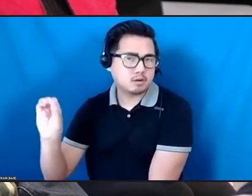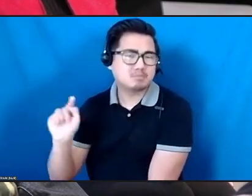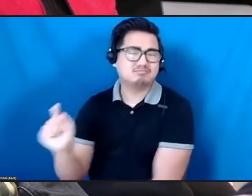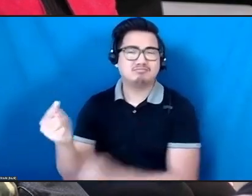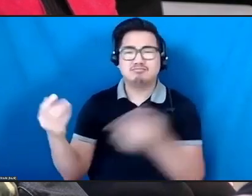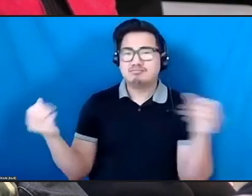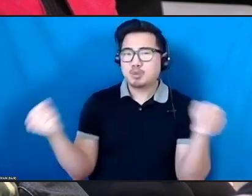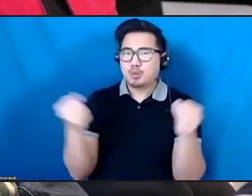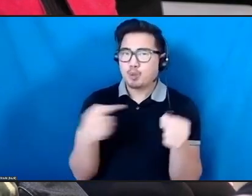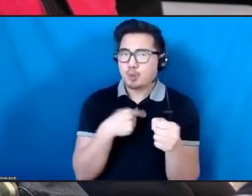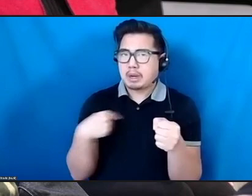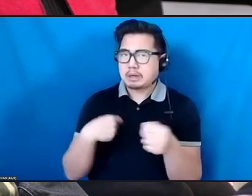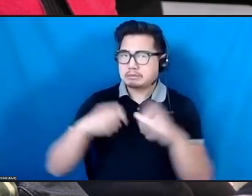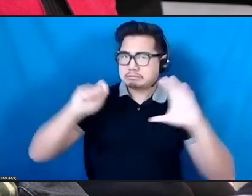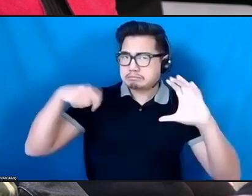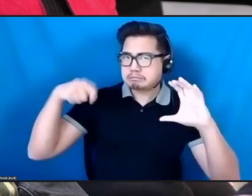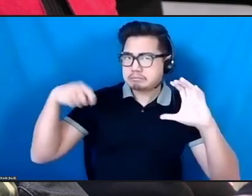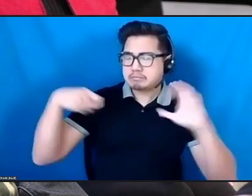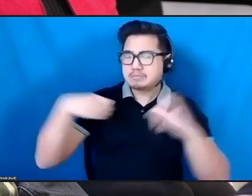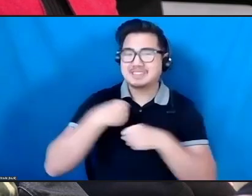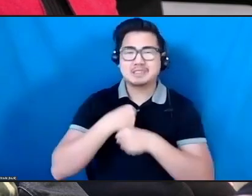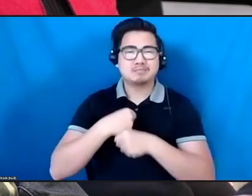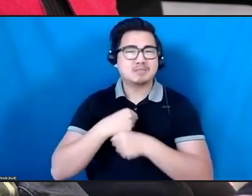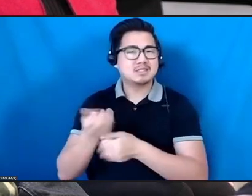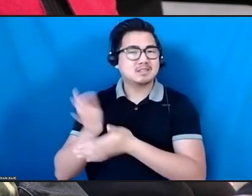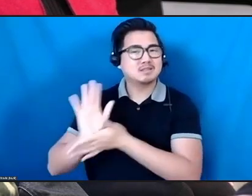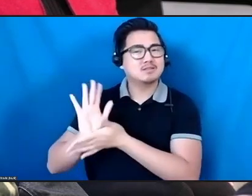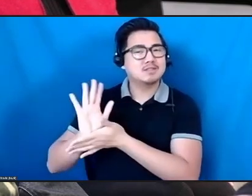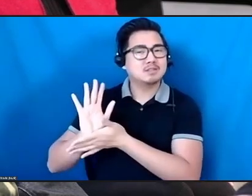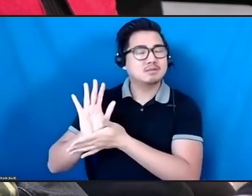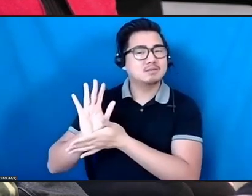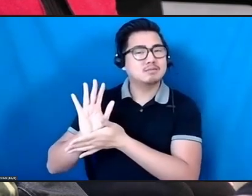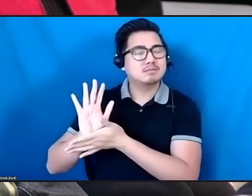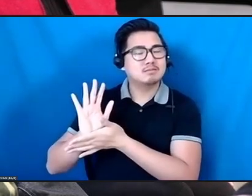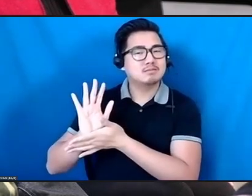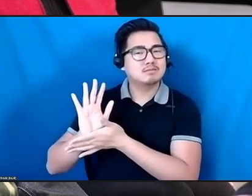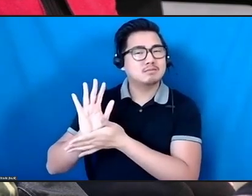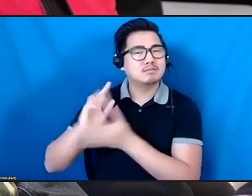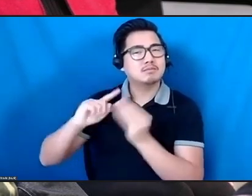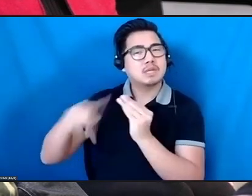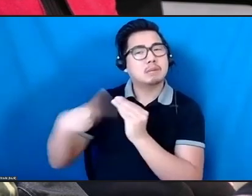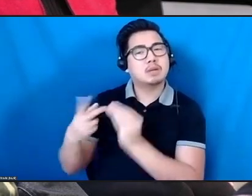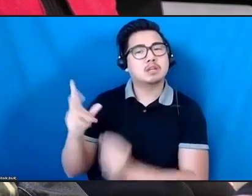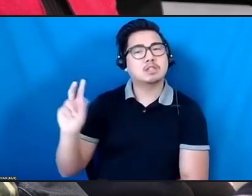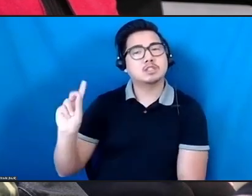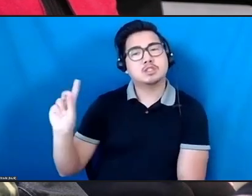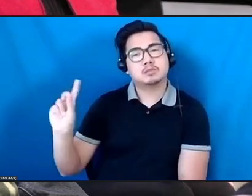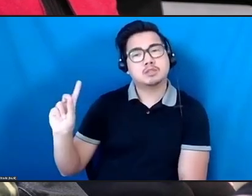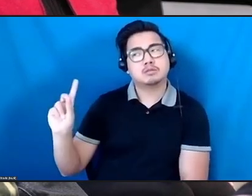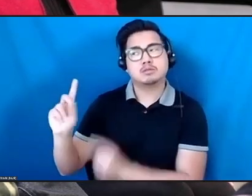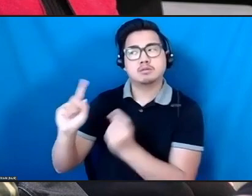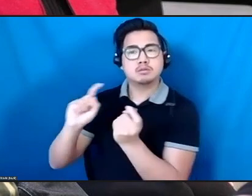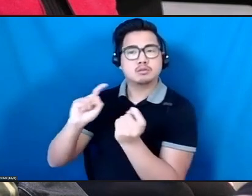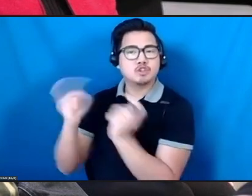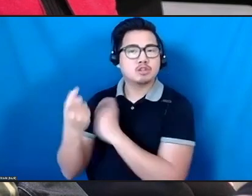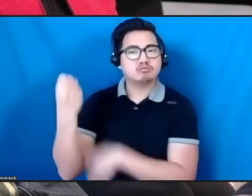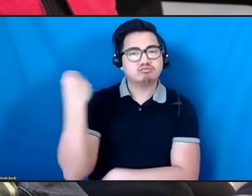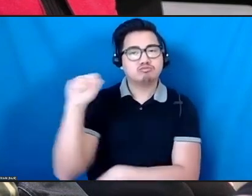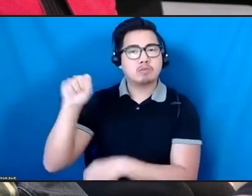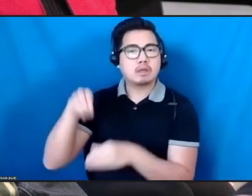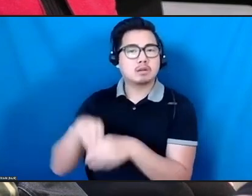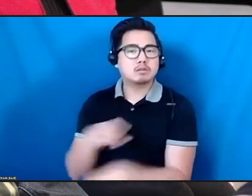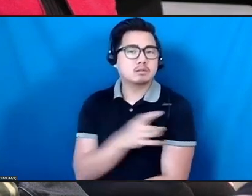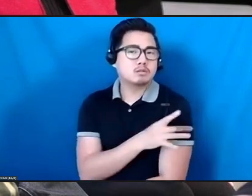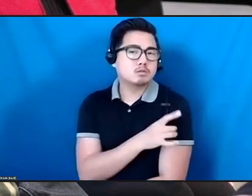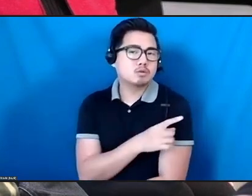film with it that was really about the democracy shifting in Chile. And so we partnered with ArtsEmerson